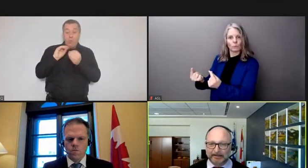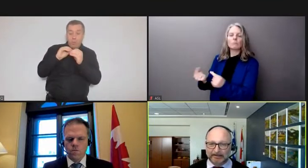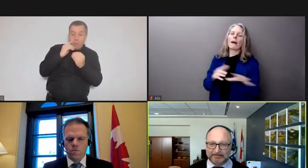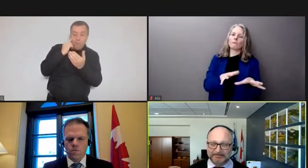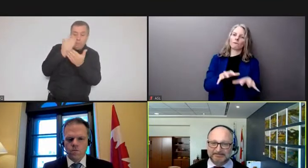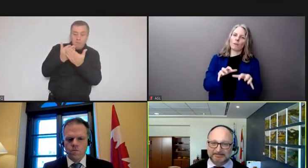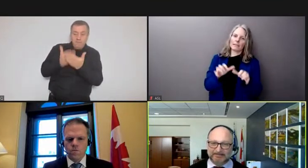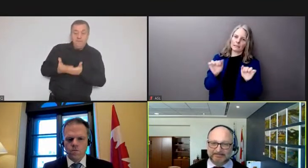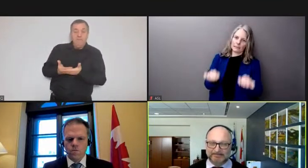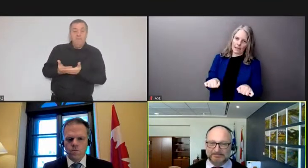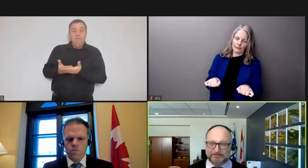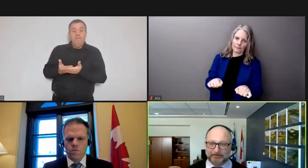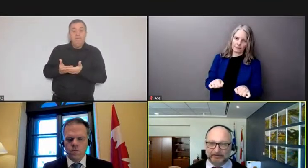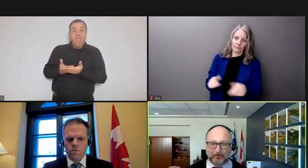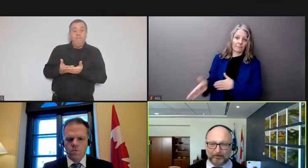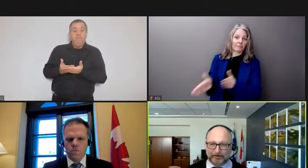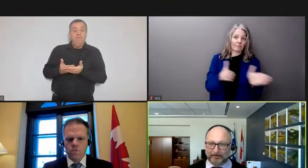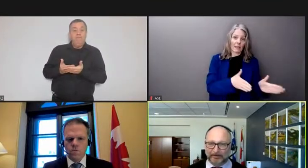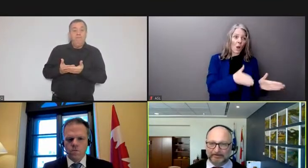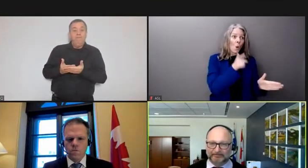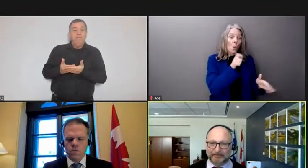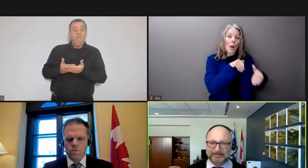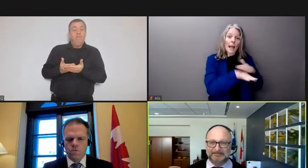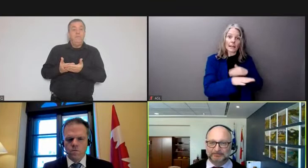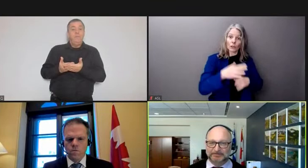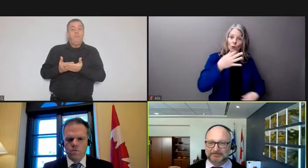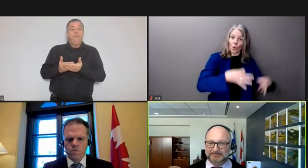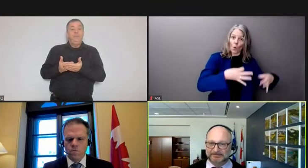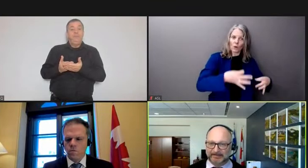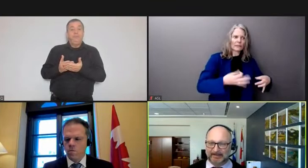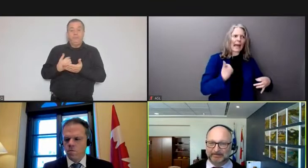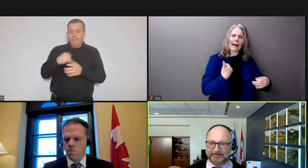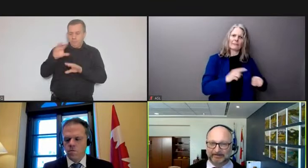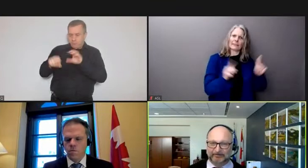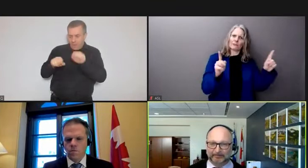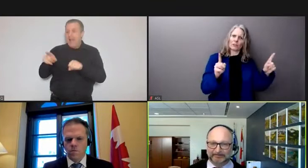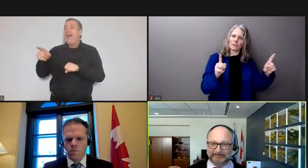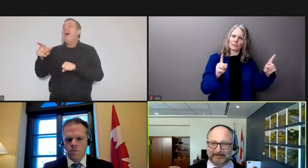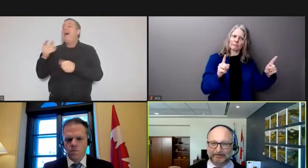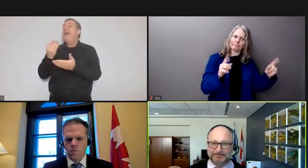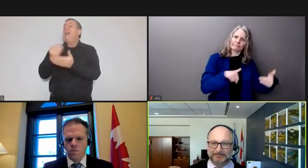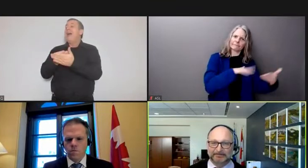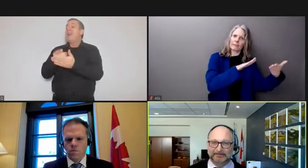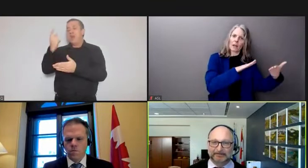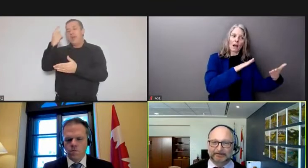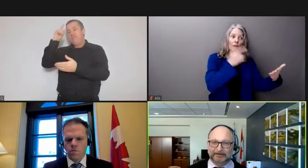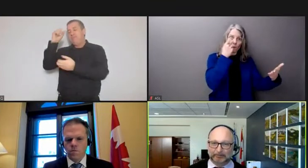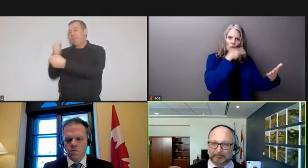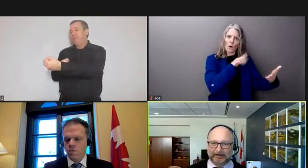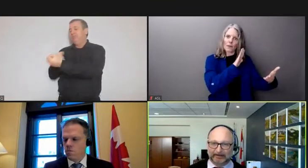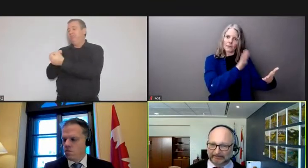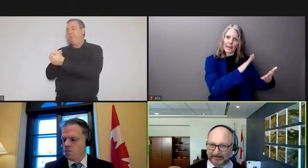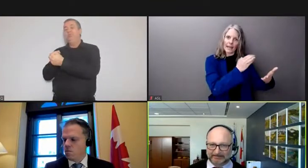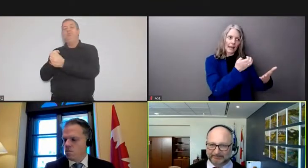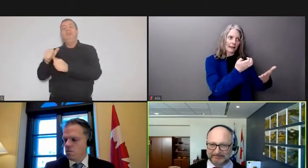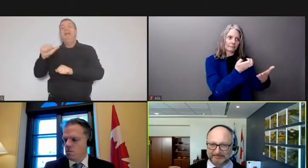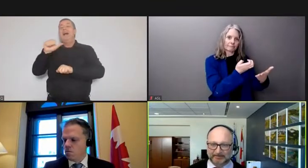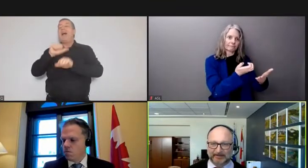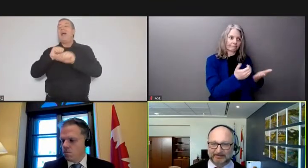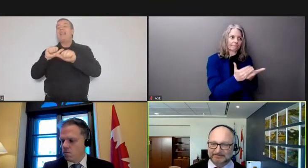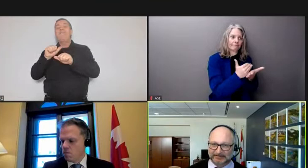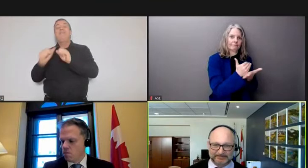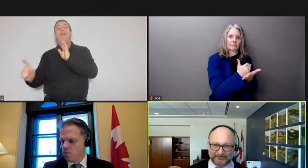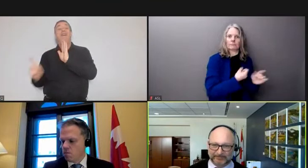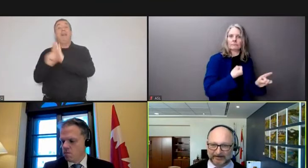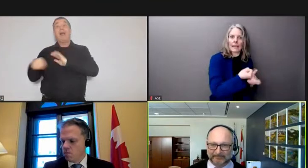the citizens the citizens who are going to court are going on a different basis which is they have been economically damaged by the activities of somebody